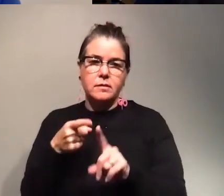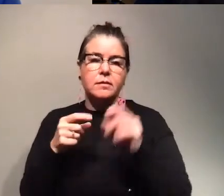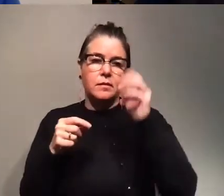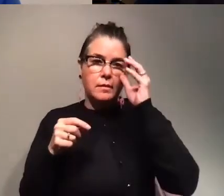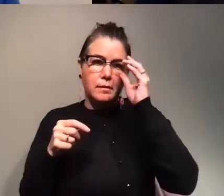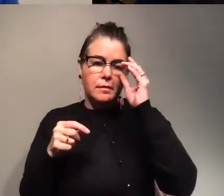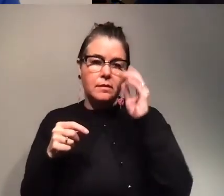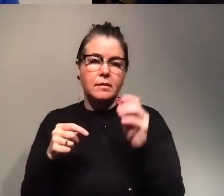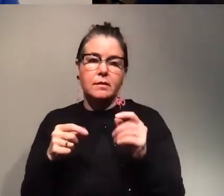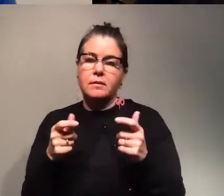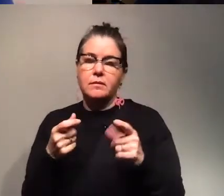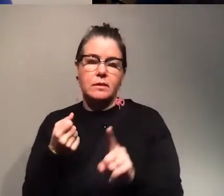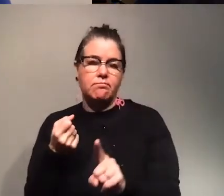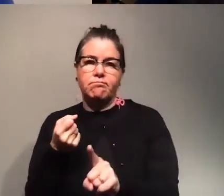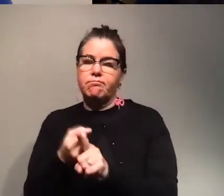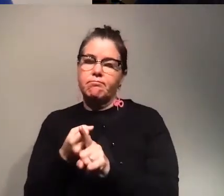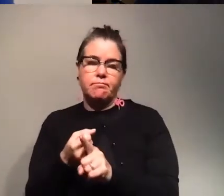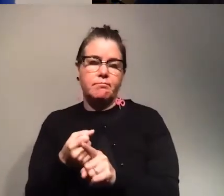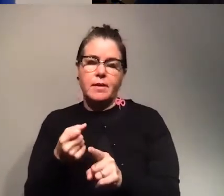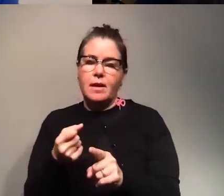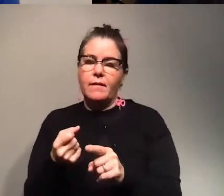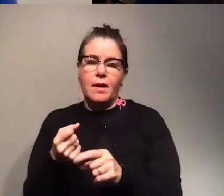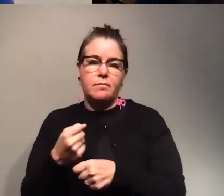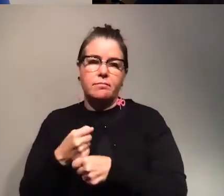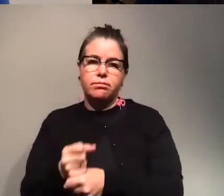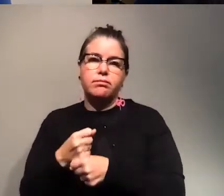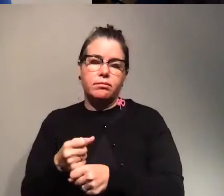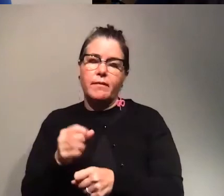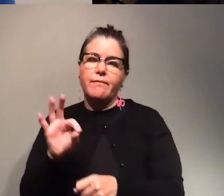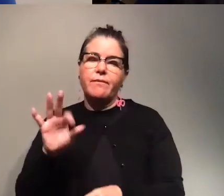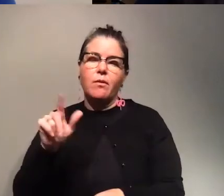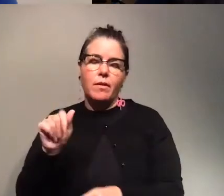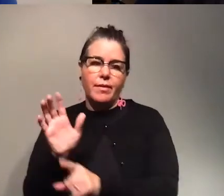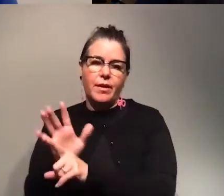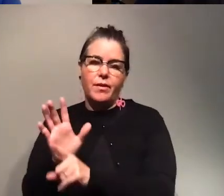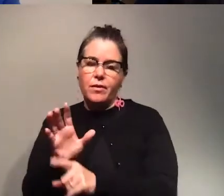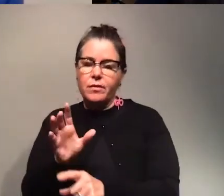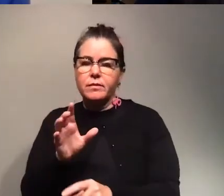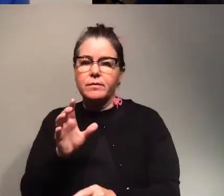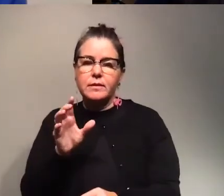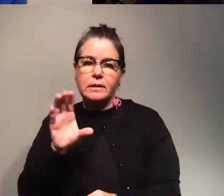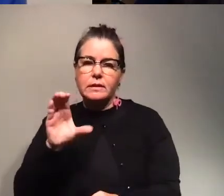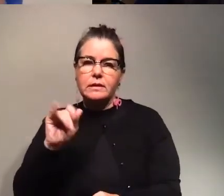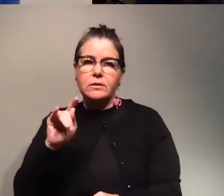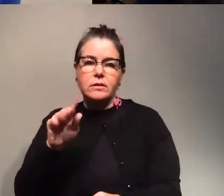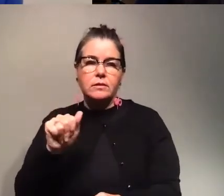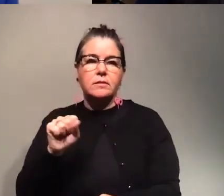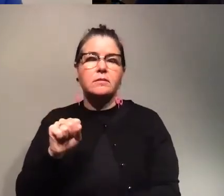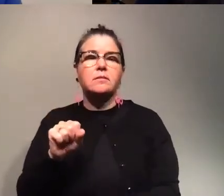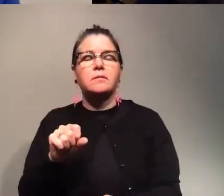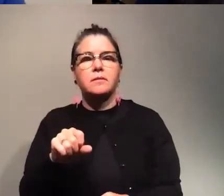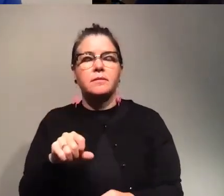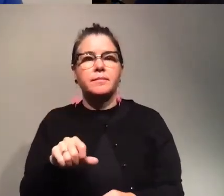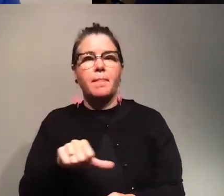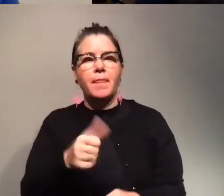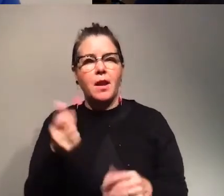greatly affected the industry citrus in florida and also the cassava mosaic disease which is